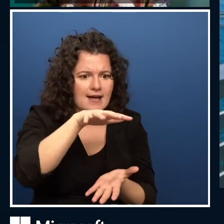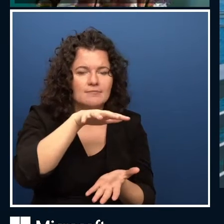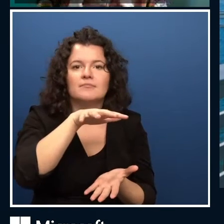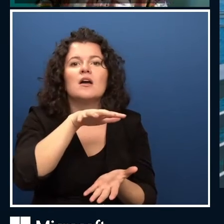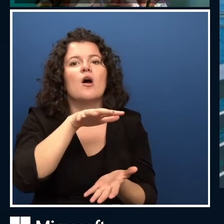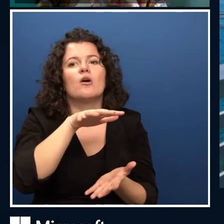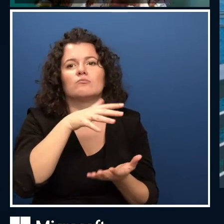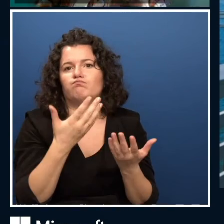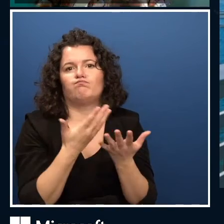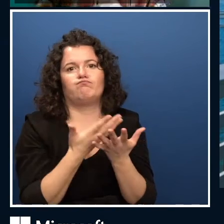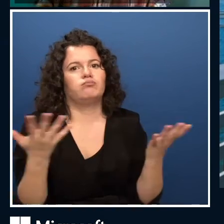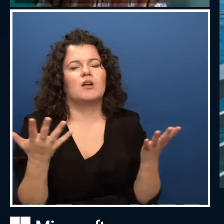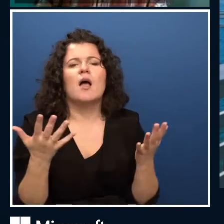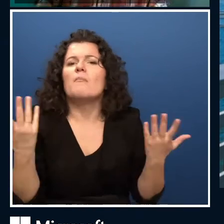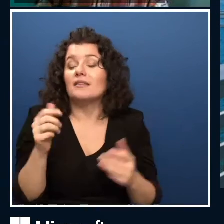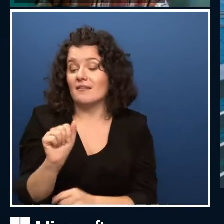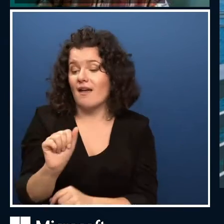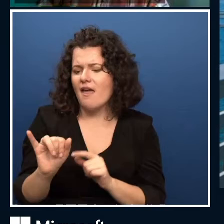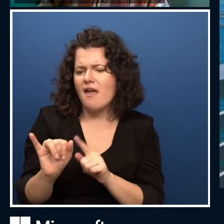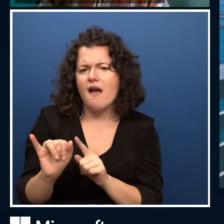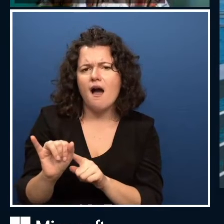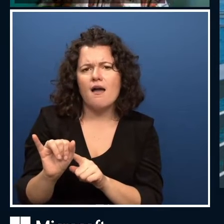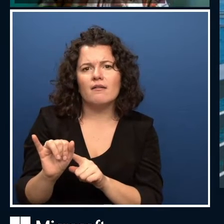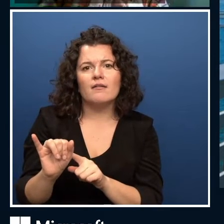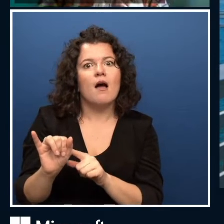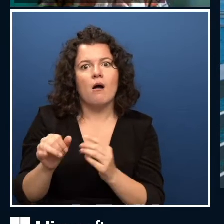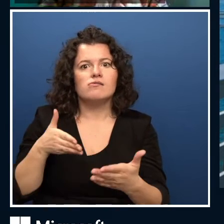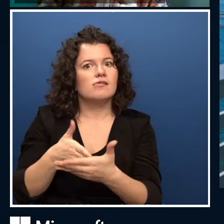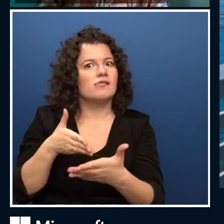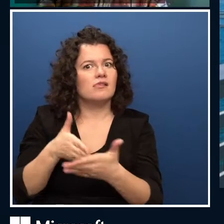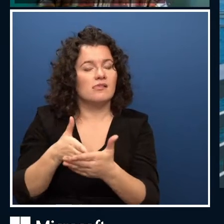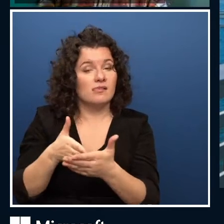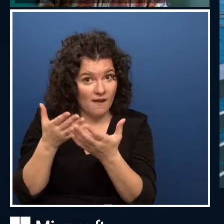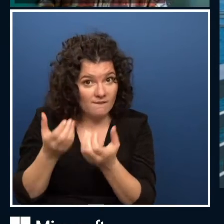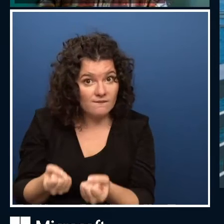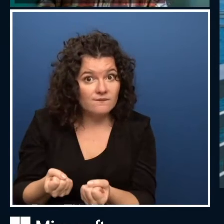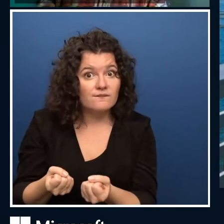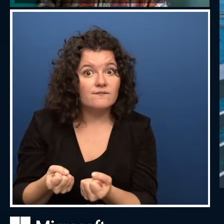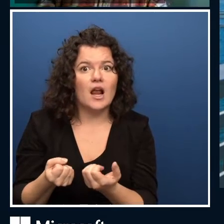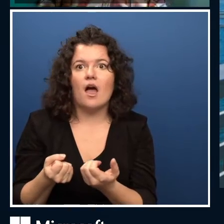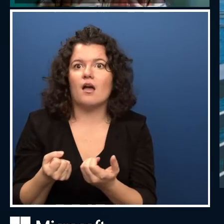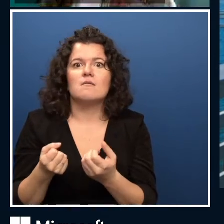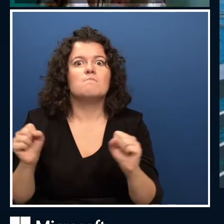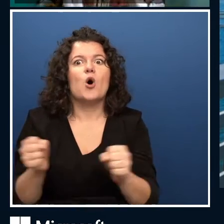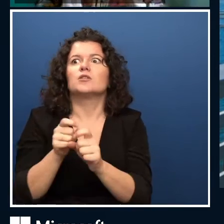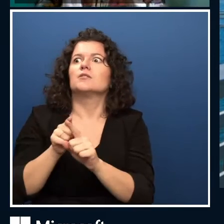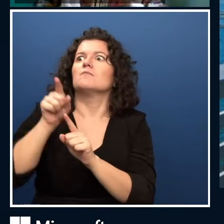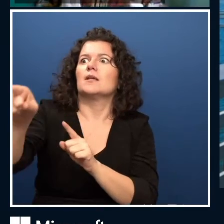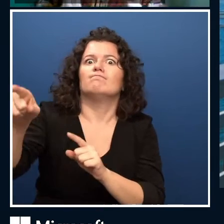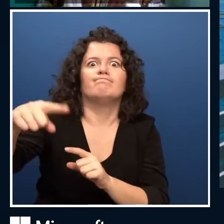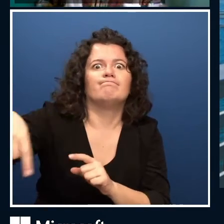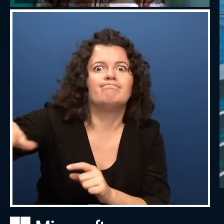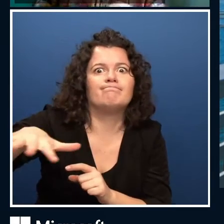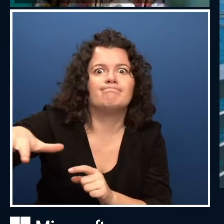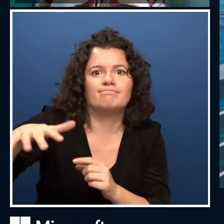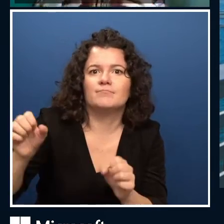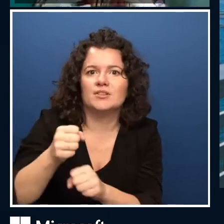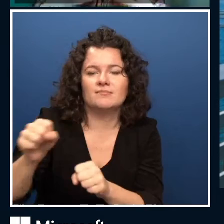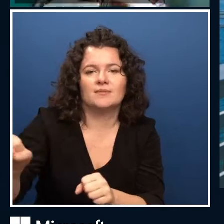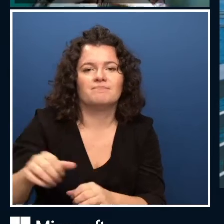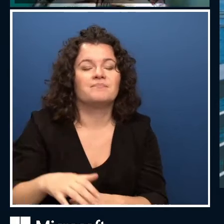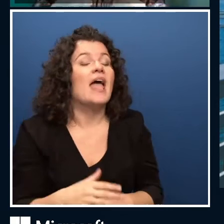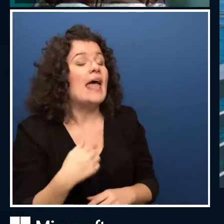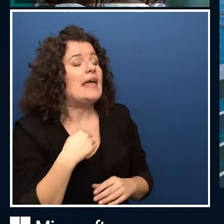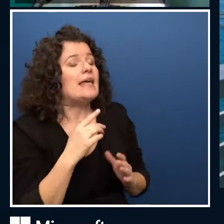me actually take this art as an example. So in this cognitive portrait example, we've been using AI to align images, but we